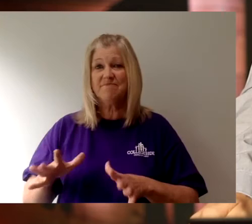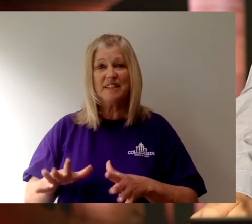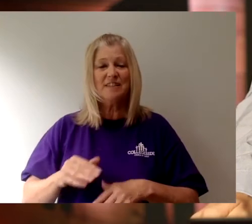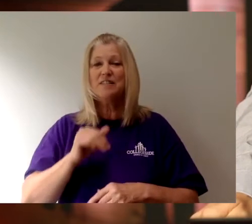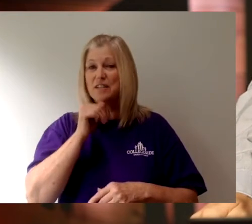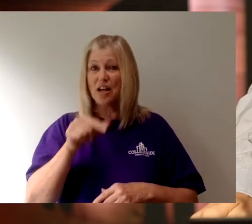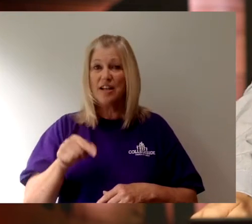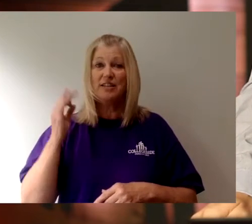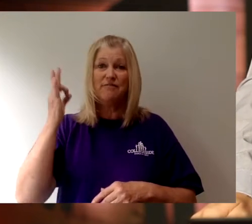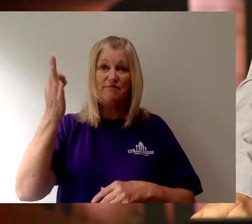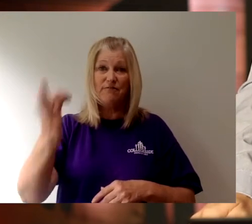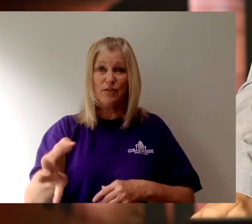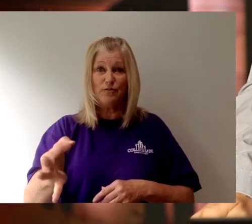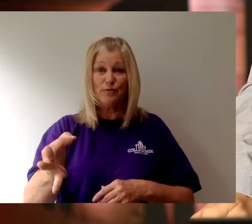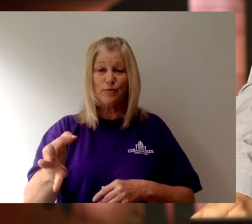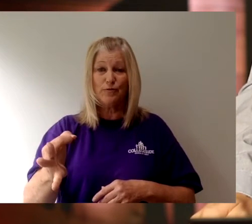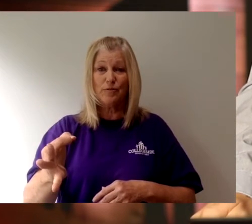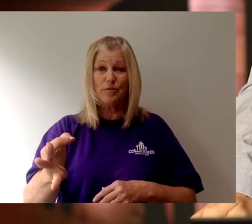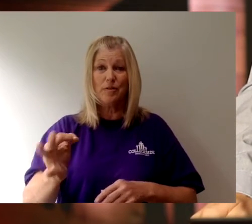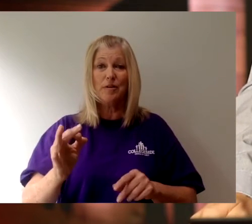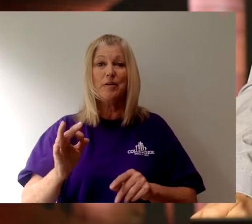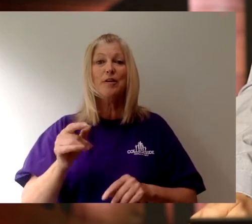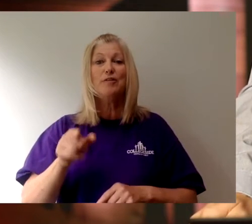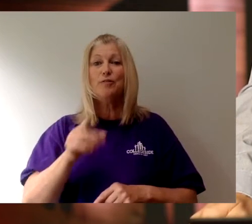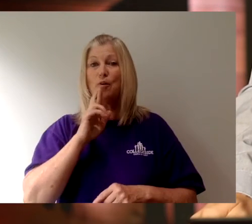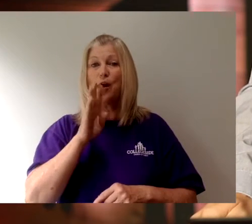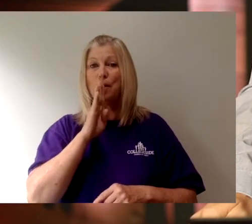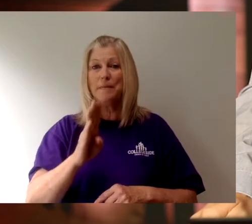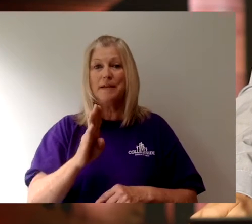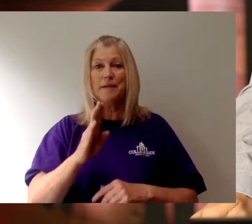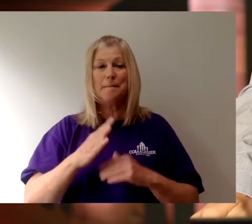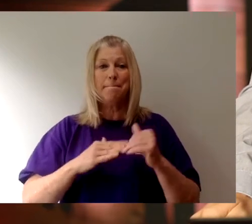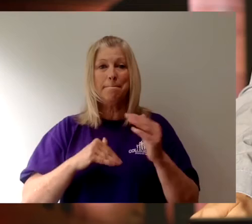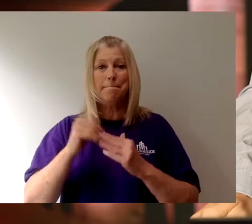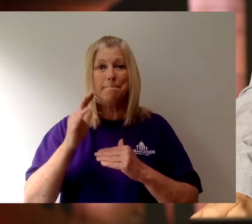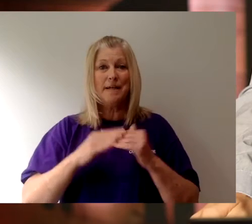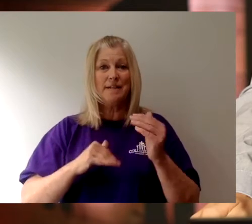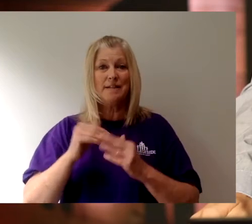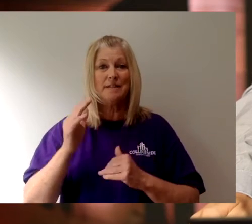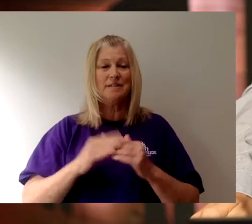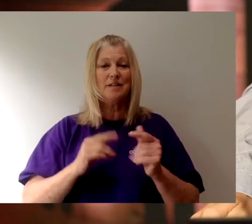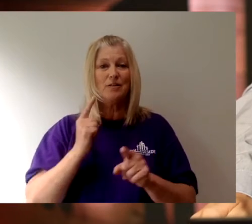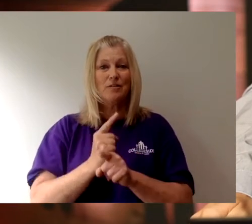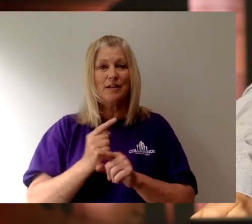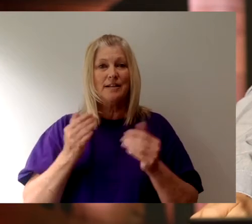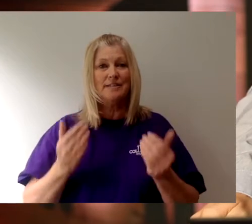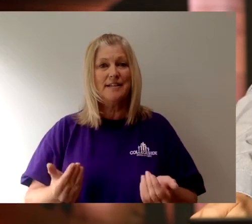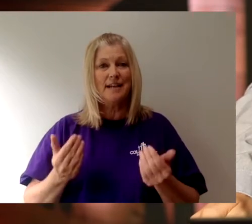Not you will be. You are being built.